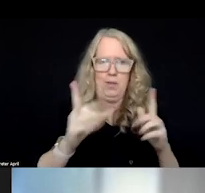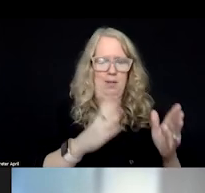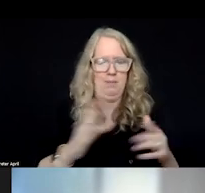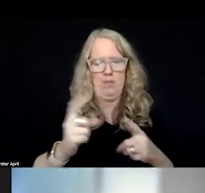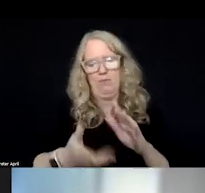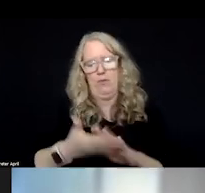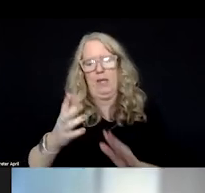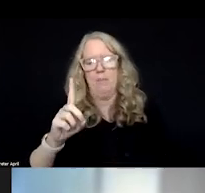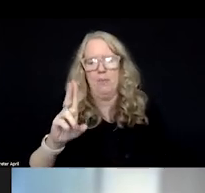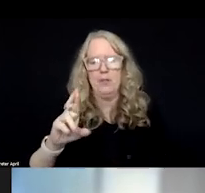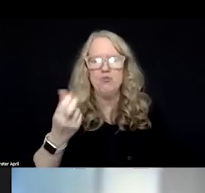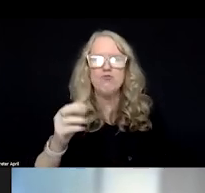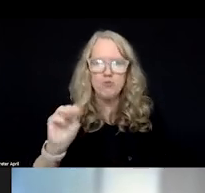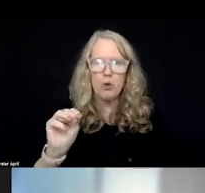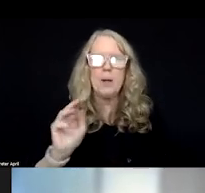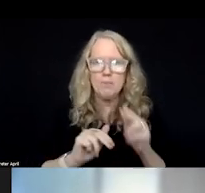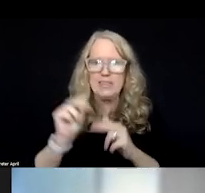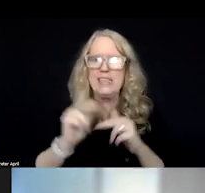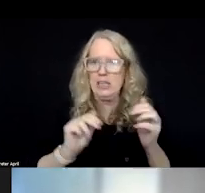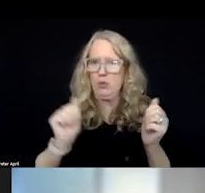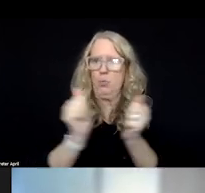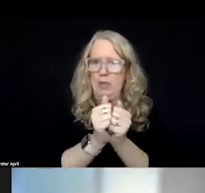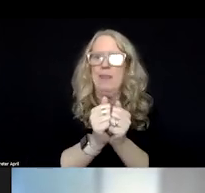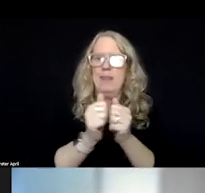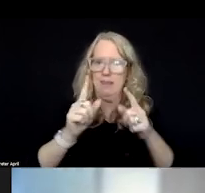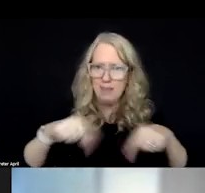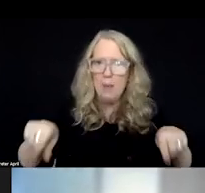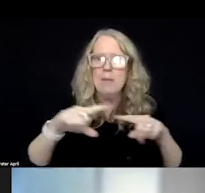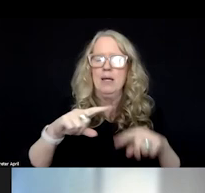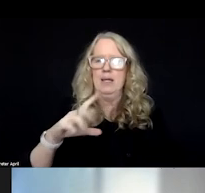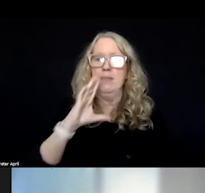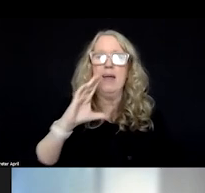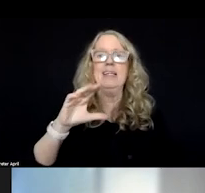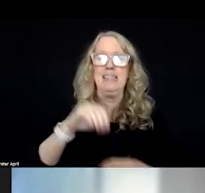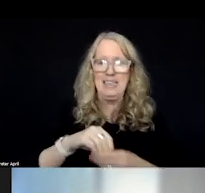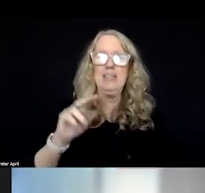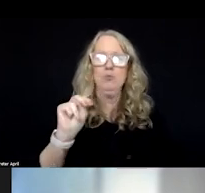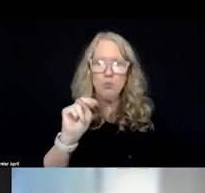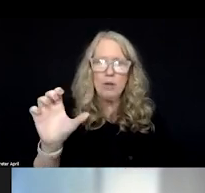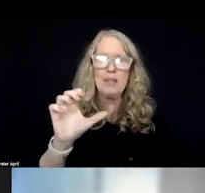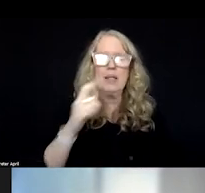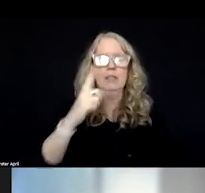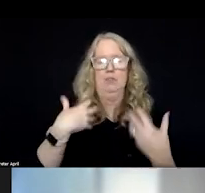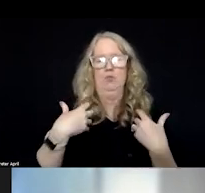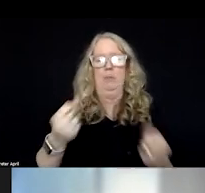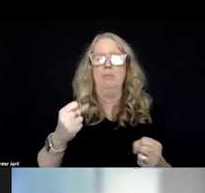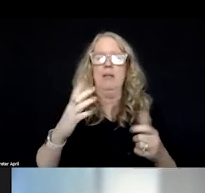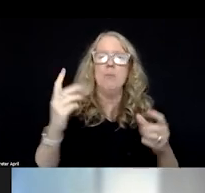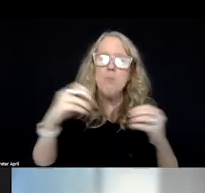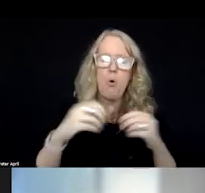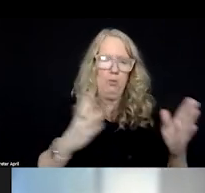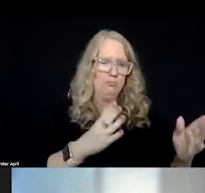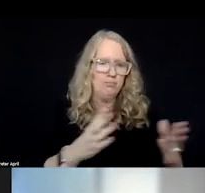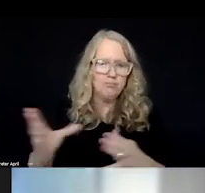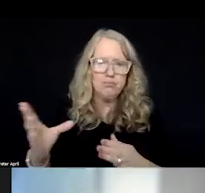the Durham facility with them. That's when in North Carolina, Recovery Innovations transitioned from a